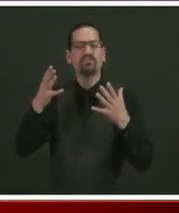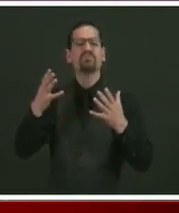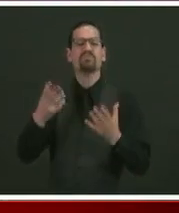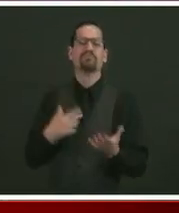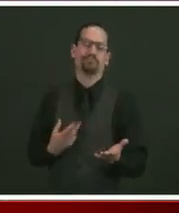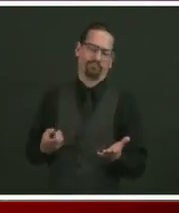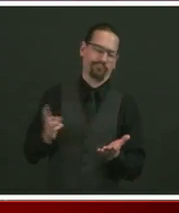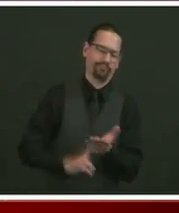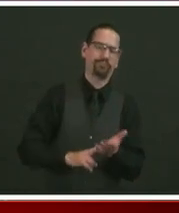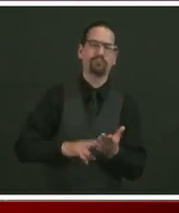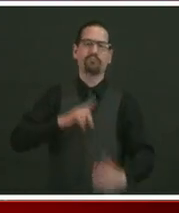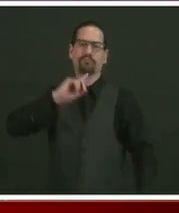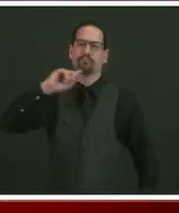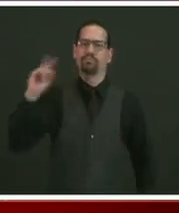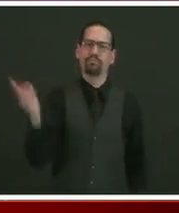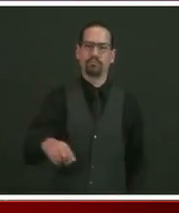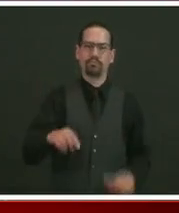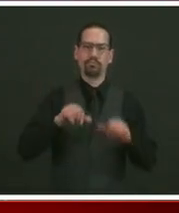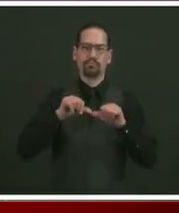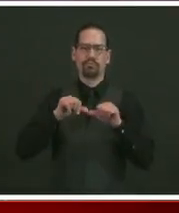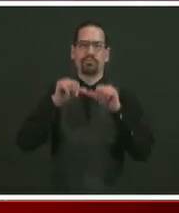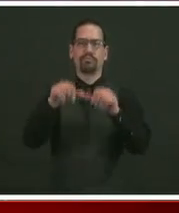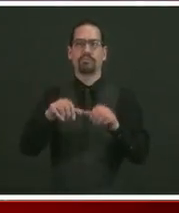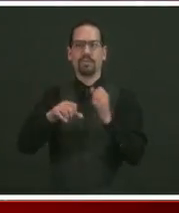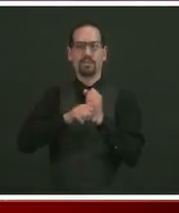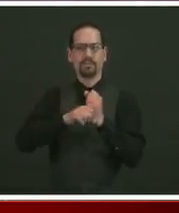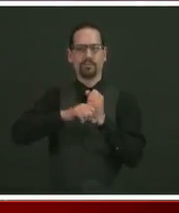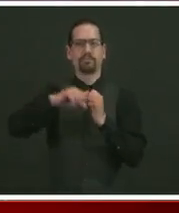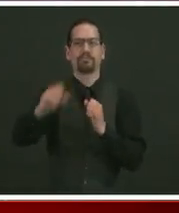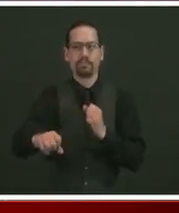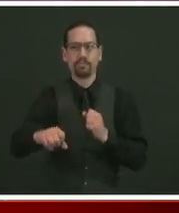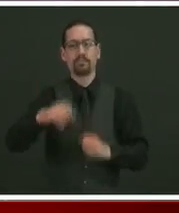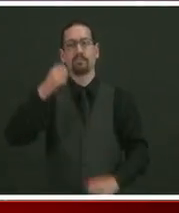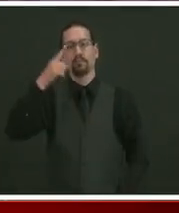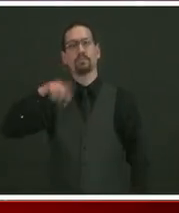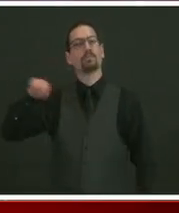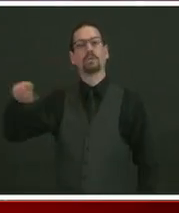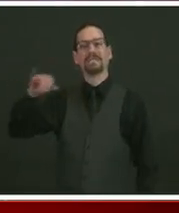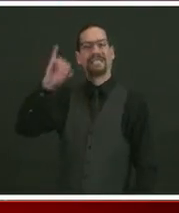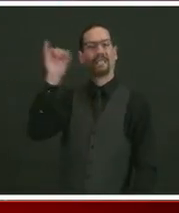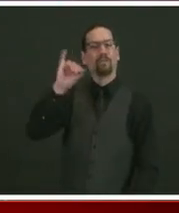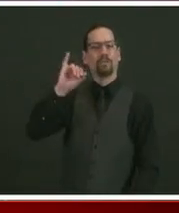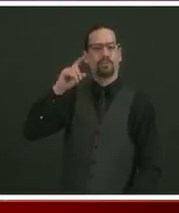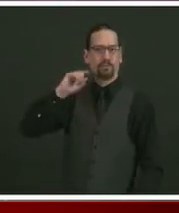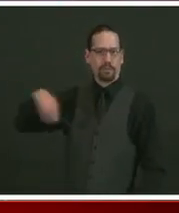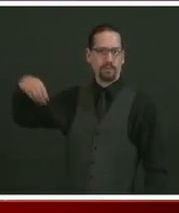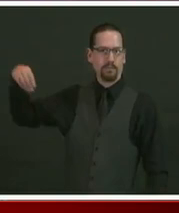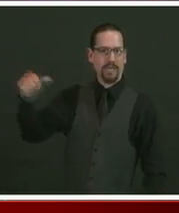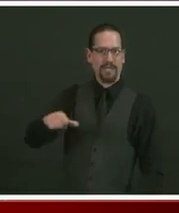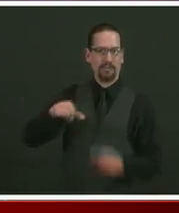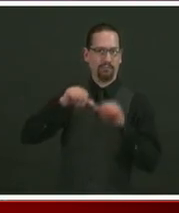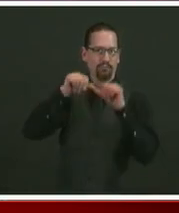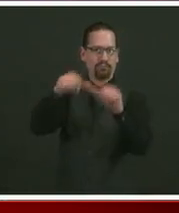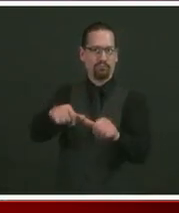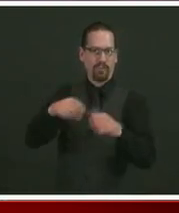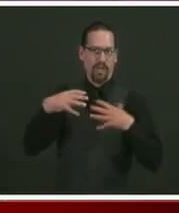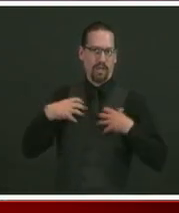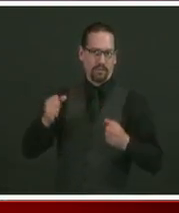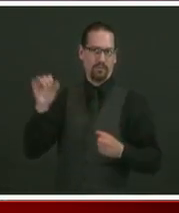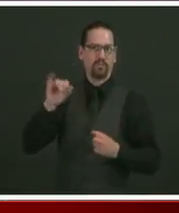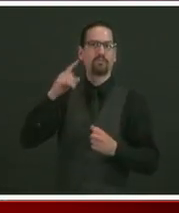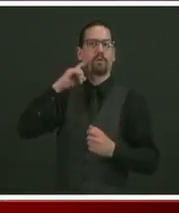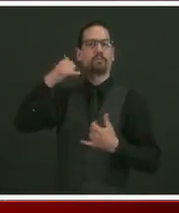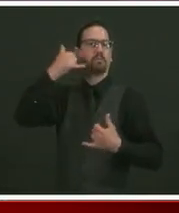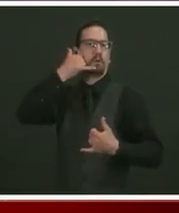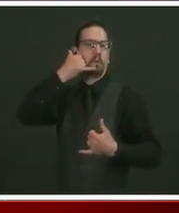direct health insurers to cover telemedicine for primary care, specialty care, mental and behavioral health care